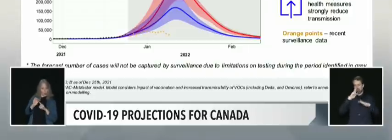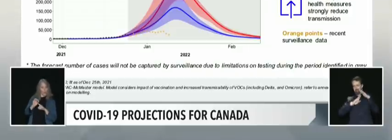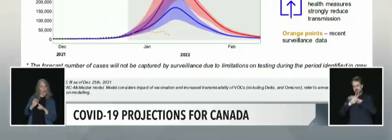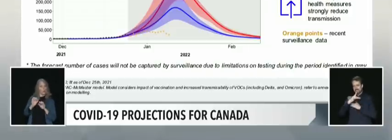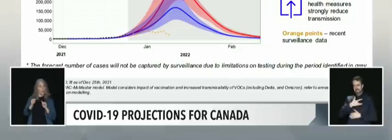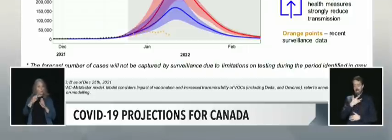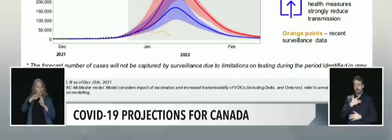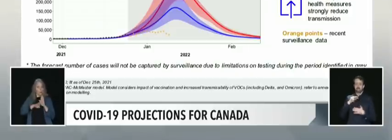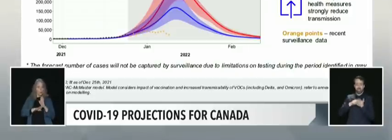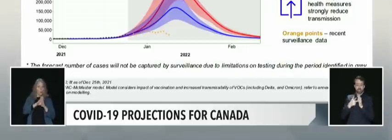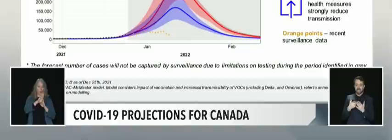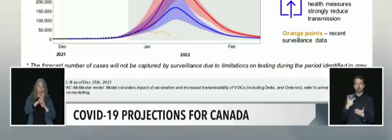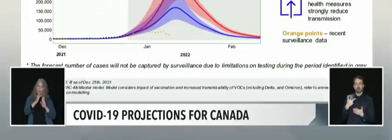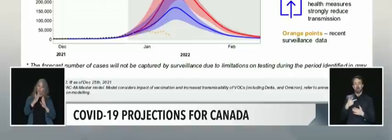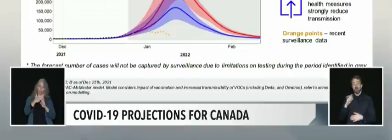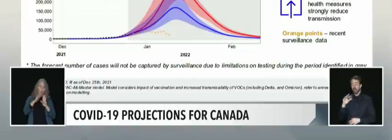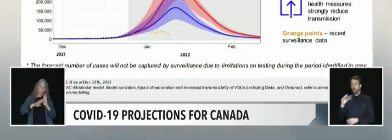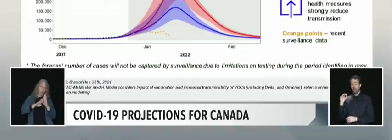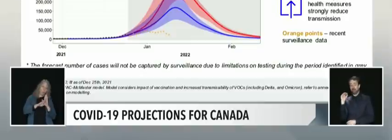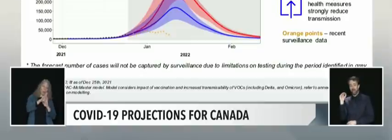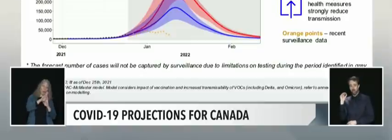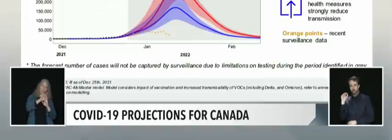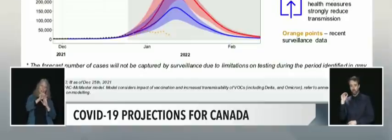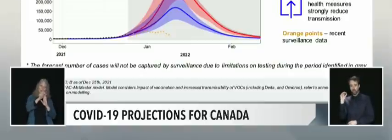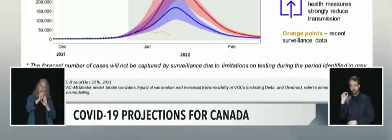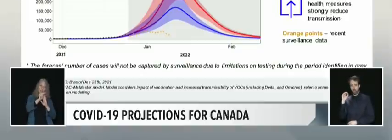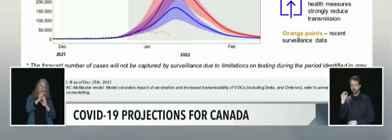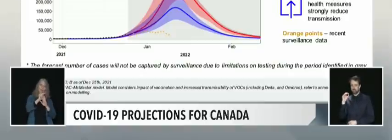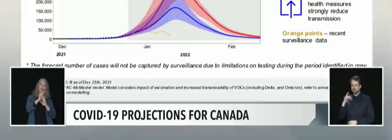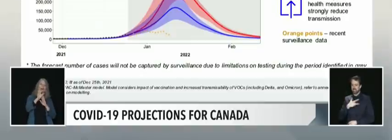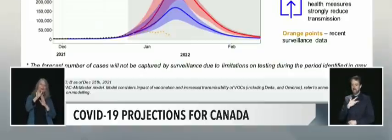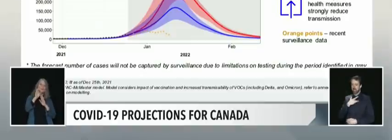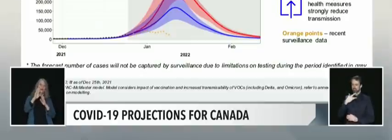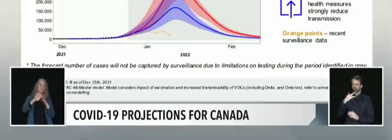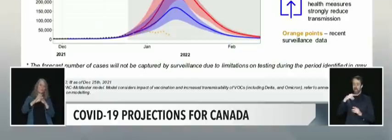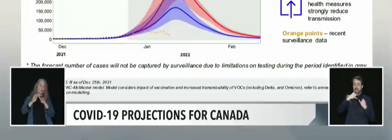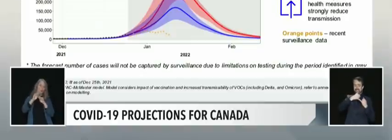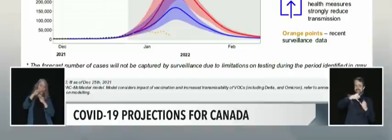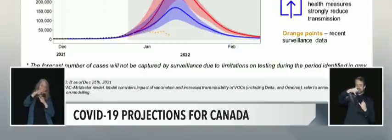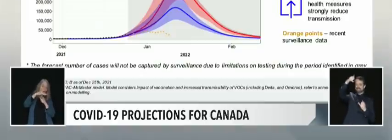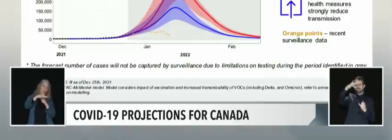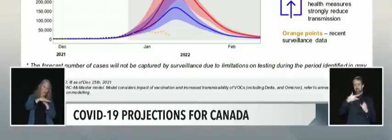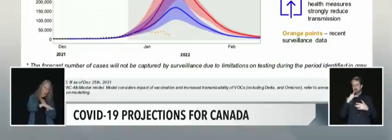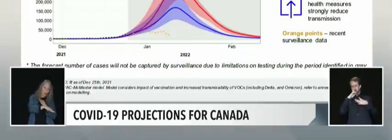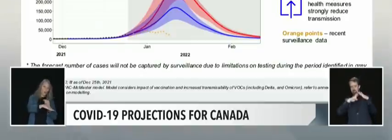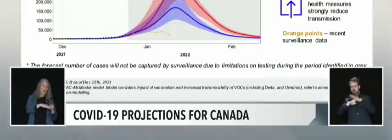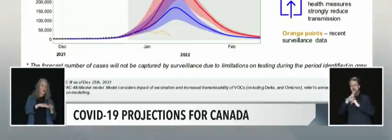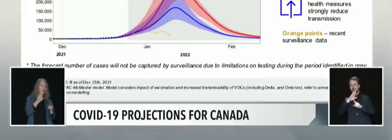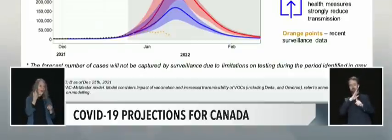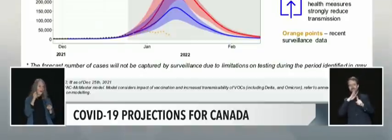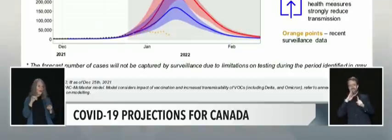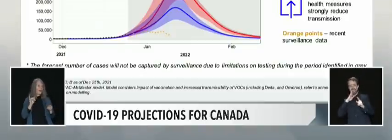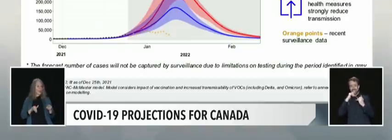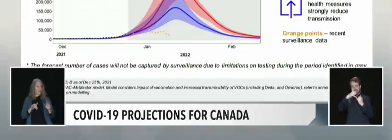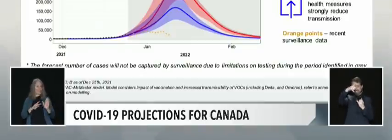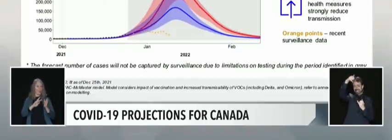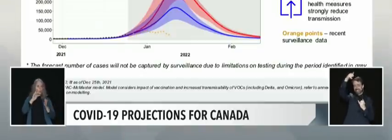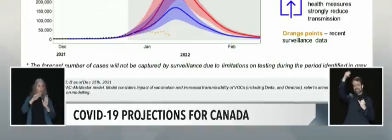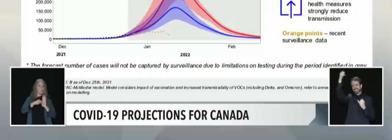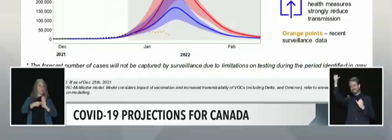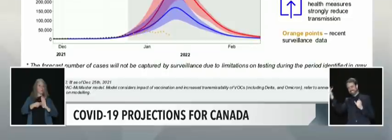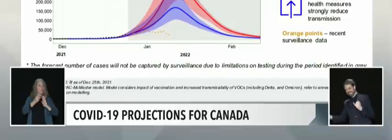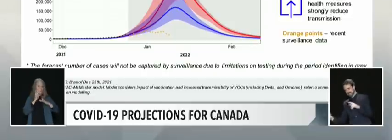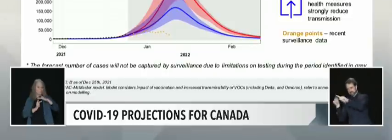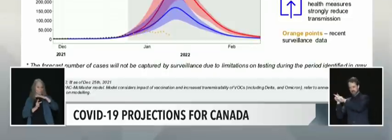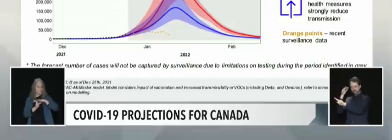peak in January and then recede into February. However, is important to remember that these are modelled scenarios and the